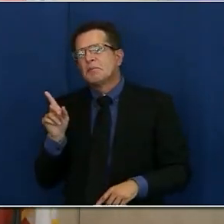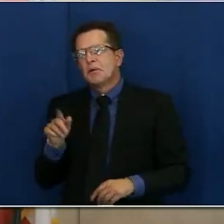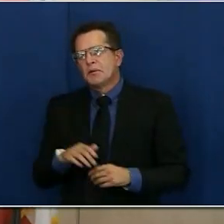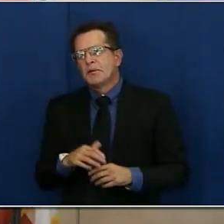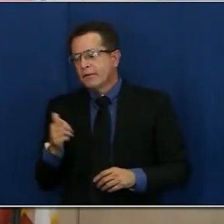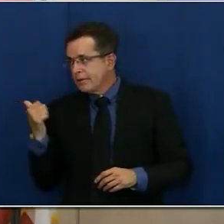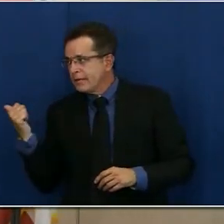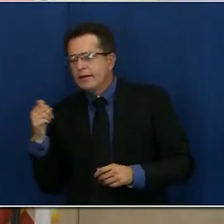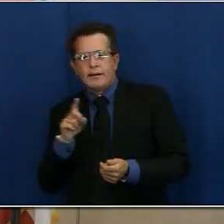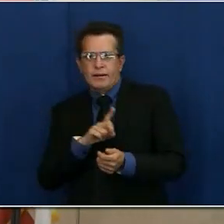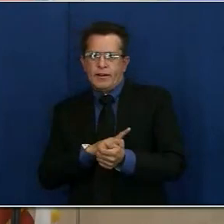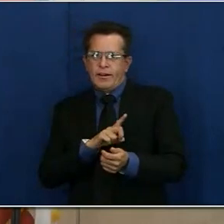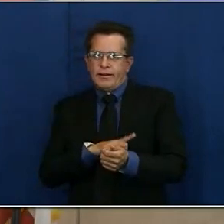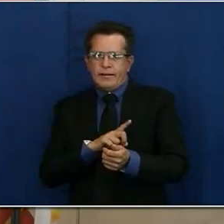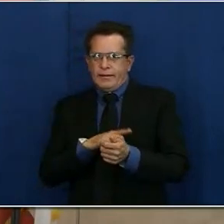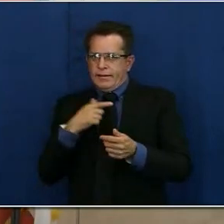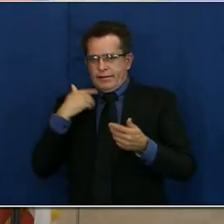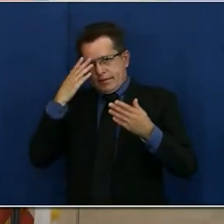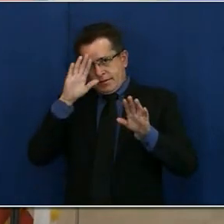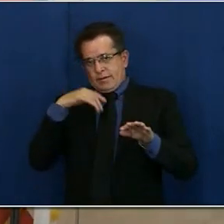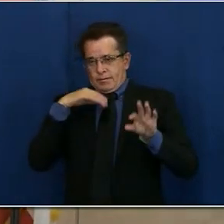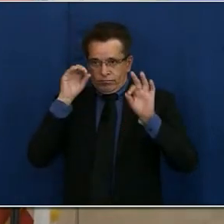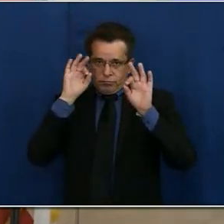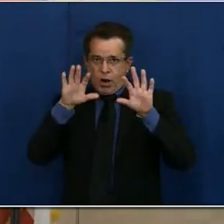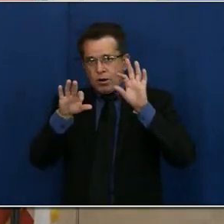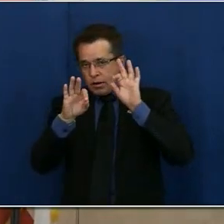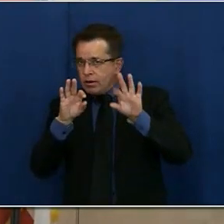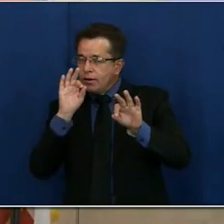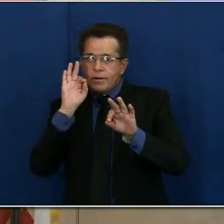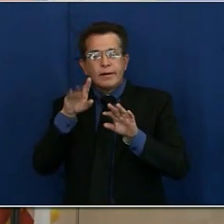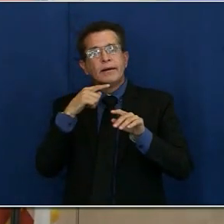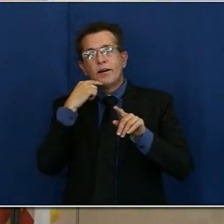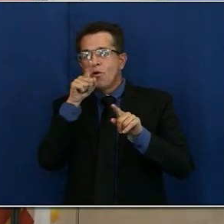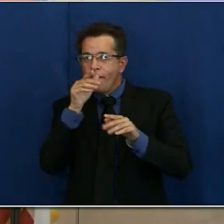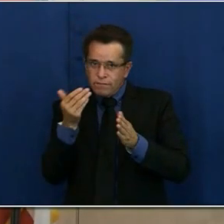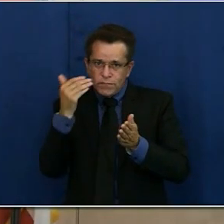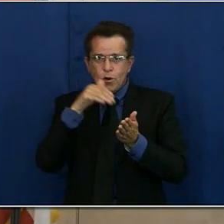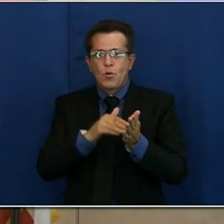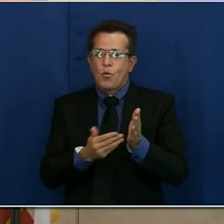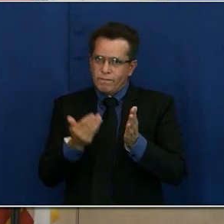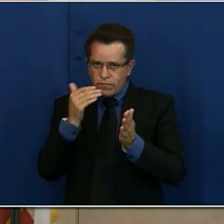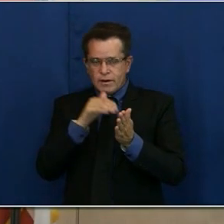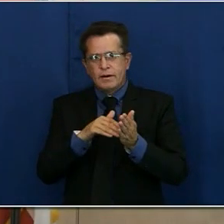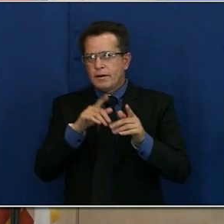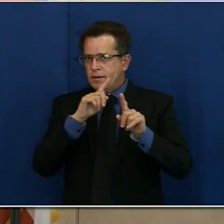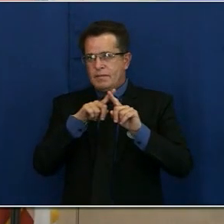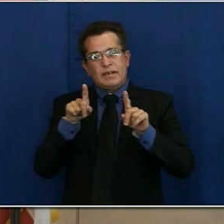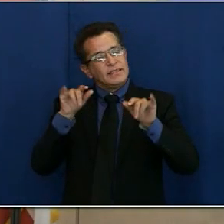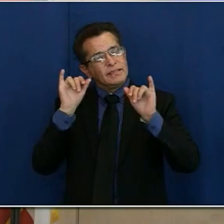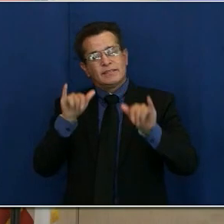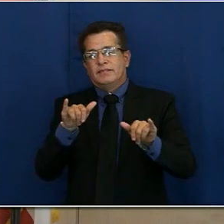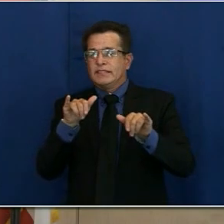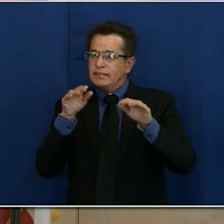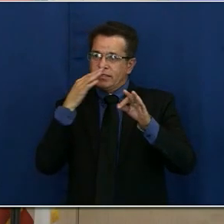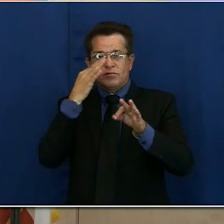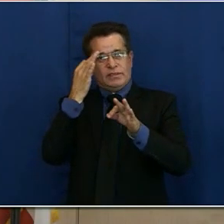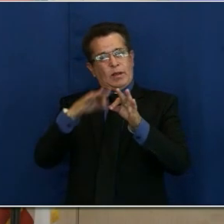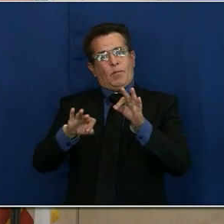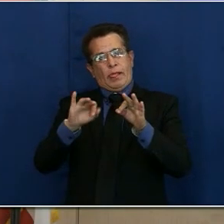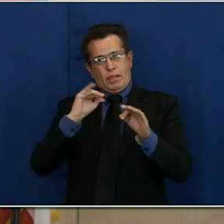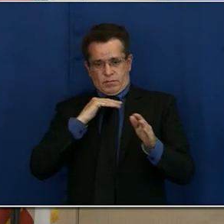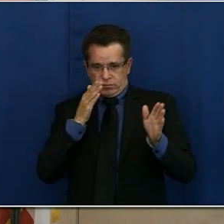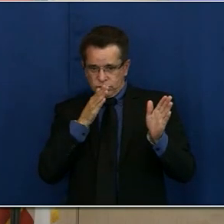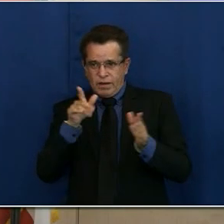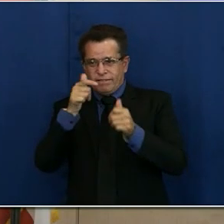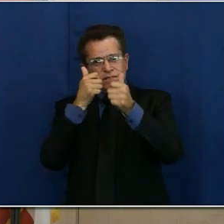Well, I know we sound like a broken record, but the strategies, really, those are, they're simple, but they are